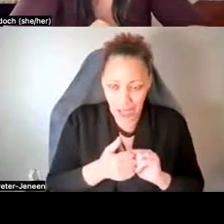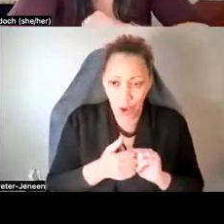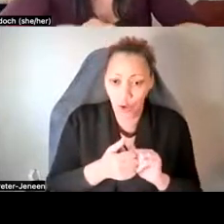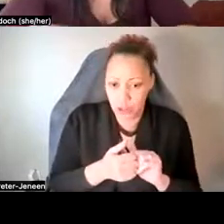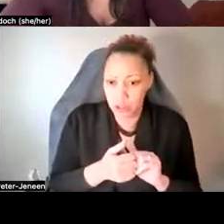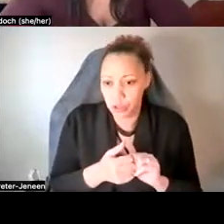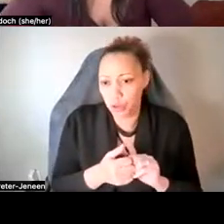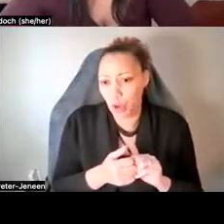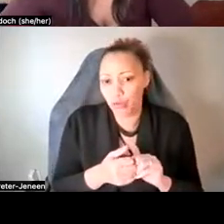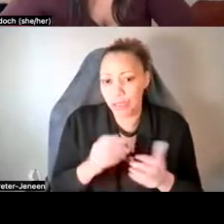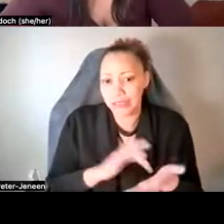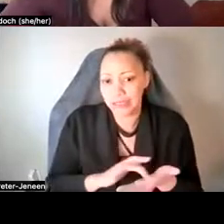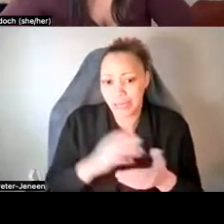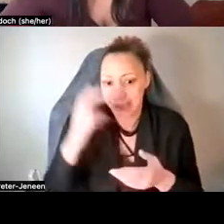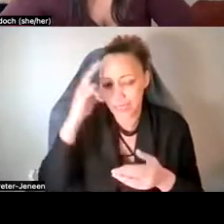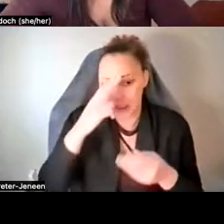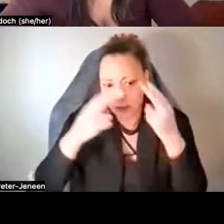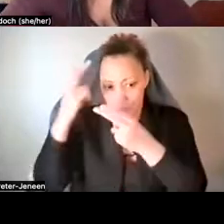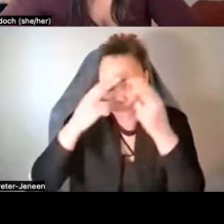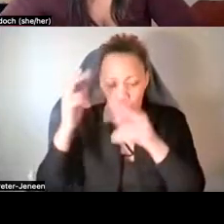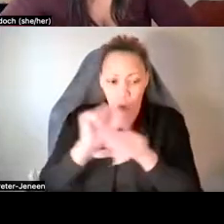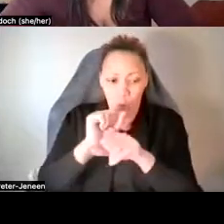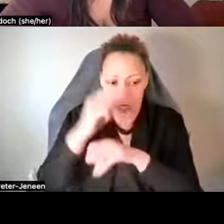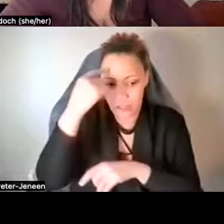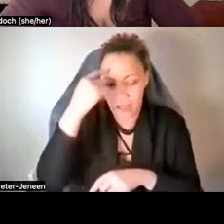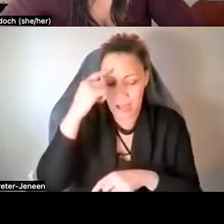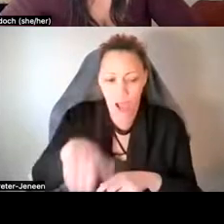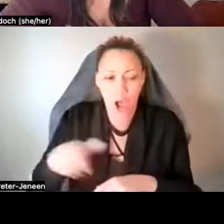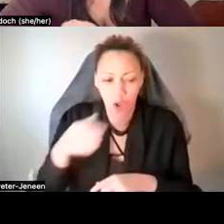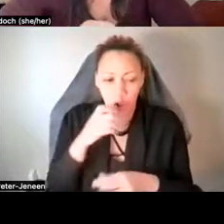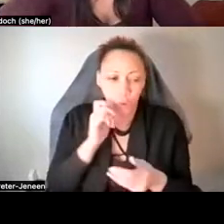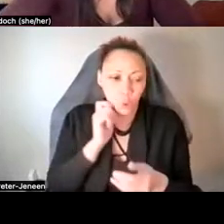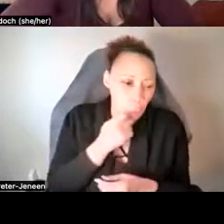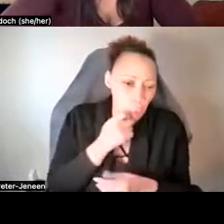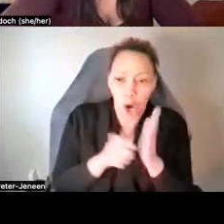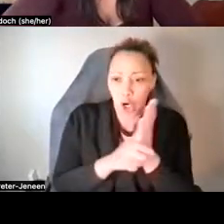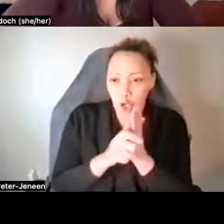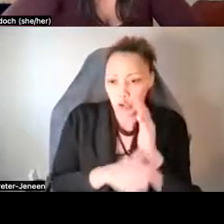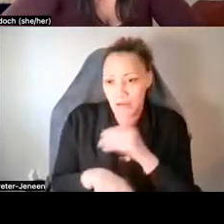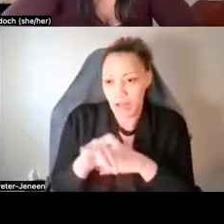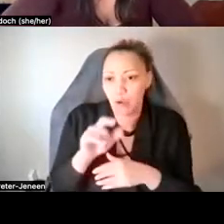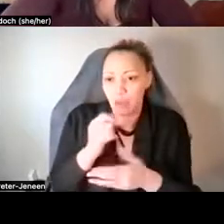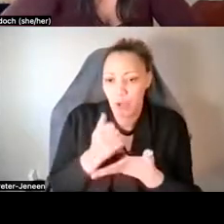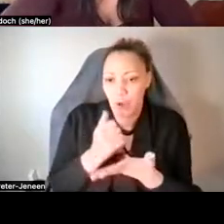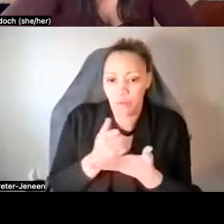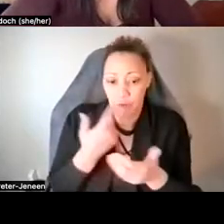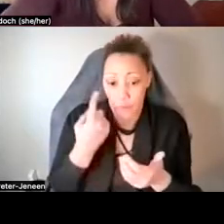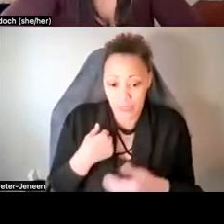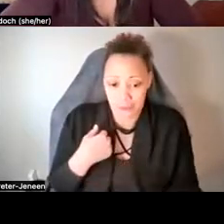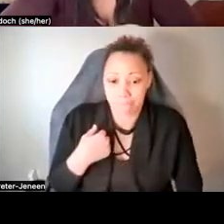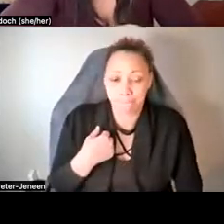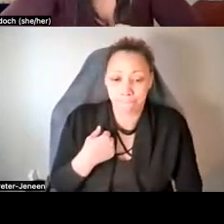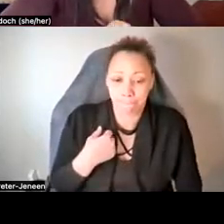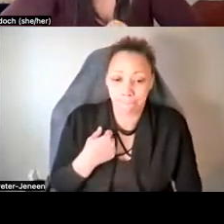Um, and then a couple of other cool, um, articles that I, uh, found were super helpful for me. Um,